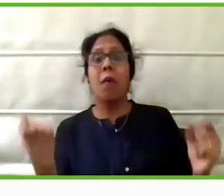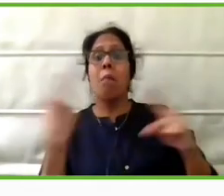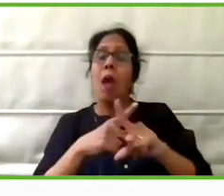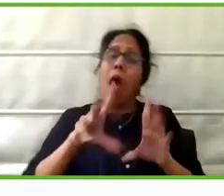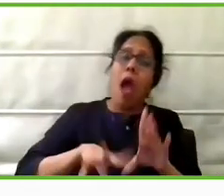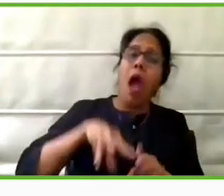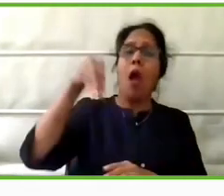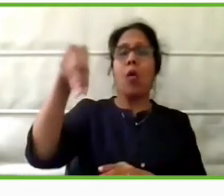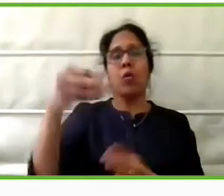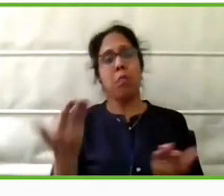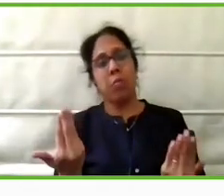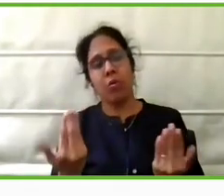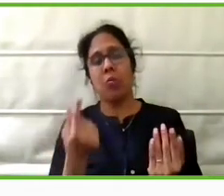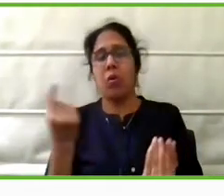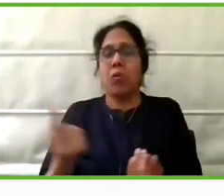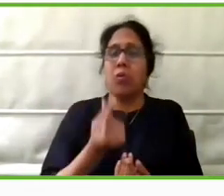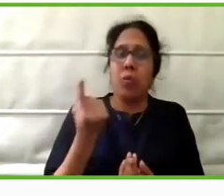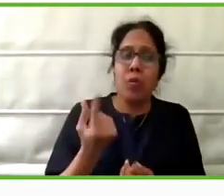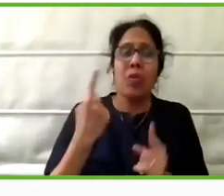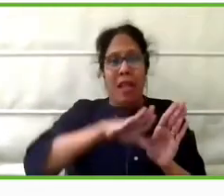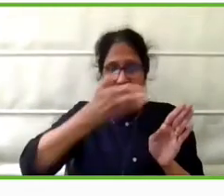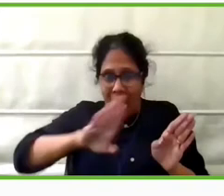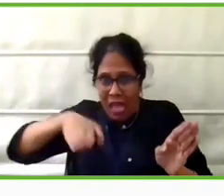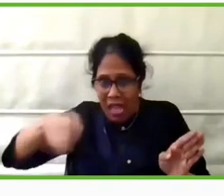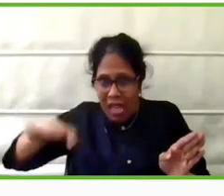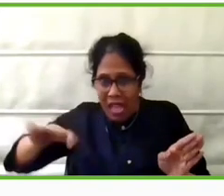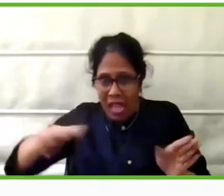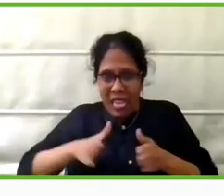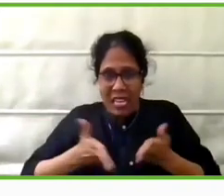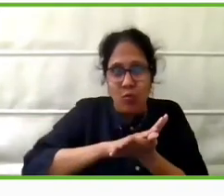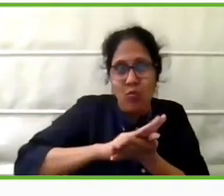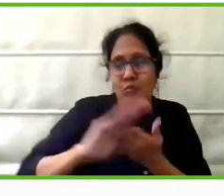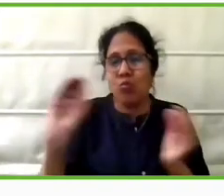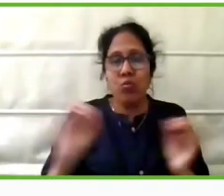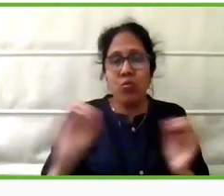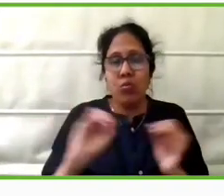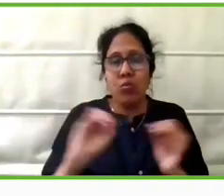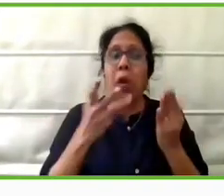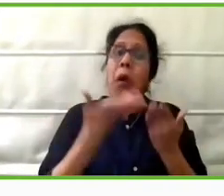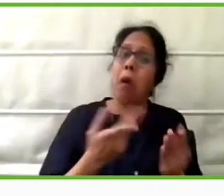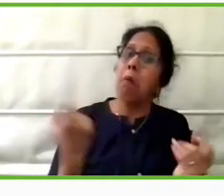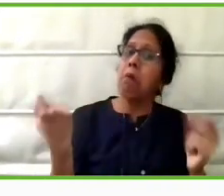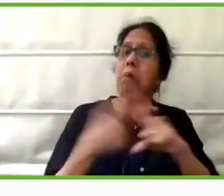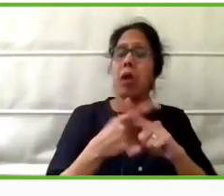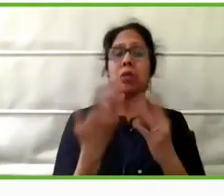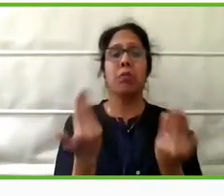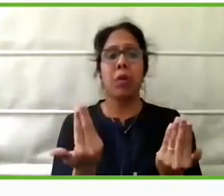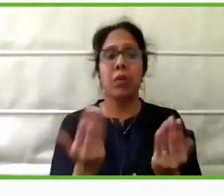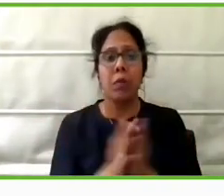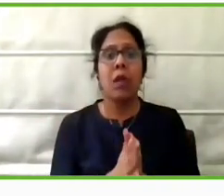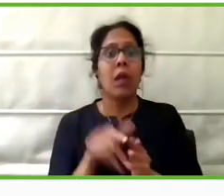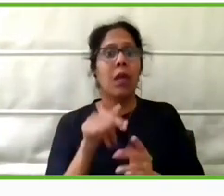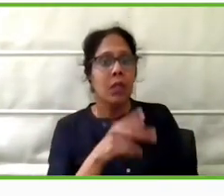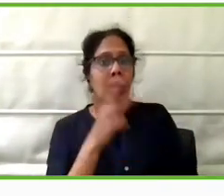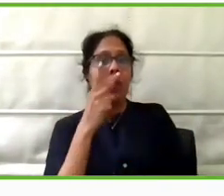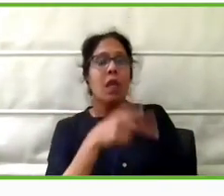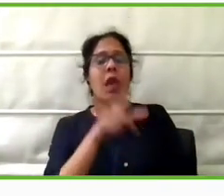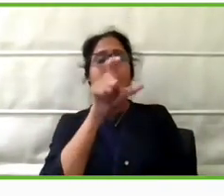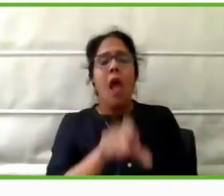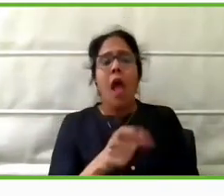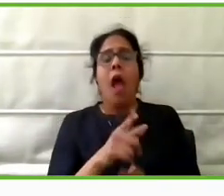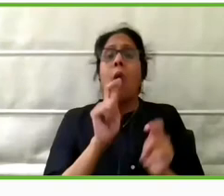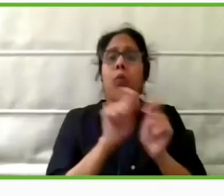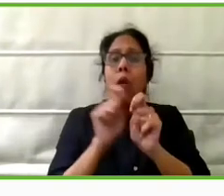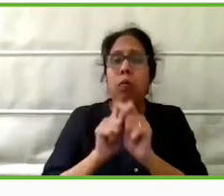use and on uneven terrains. So the idea is to improve not just the functionality,